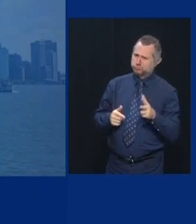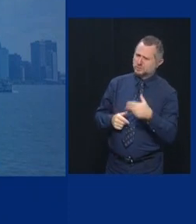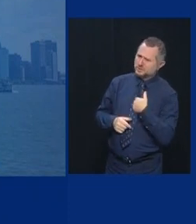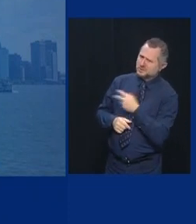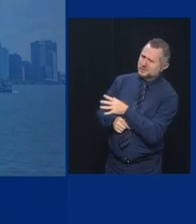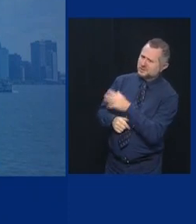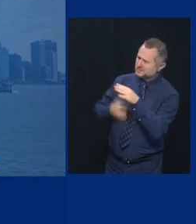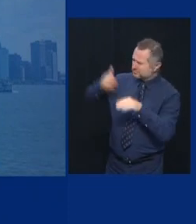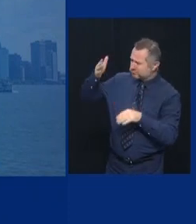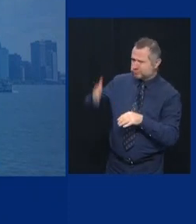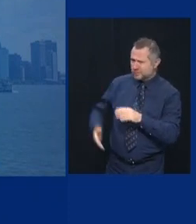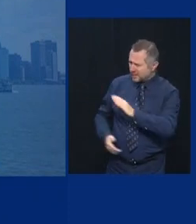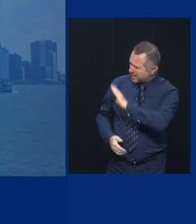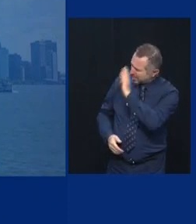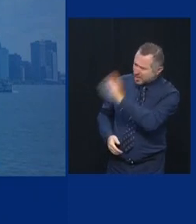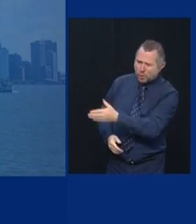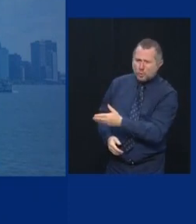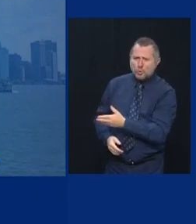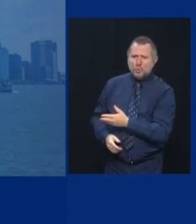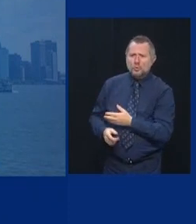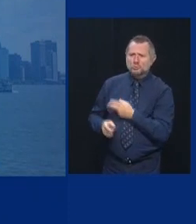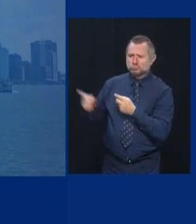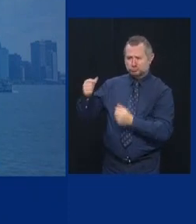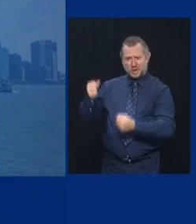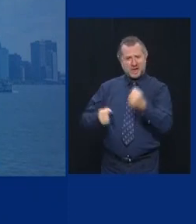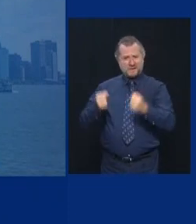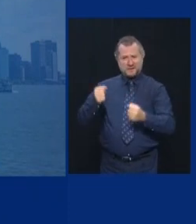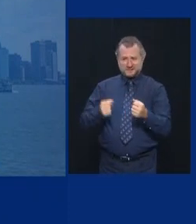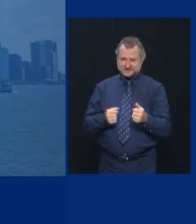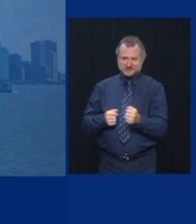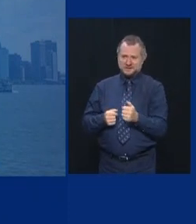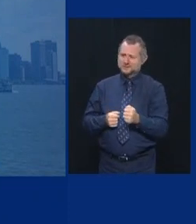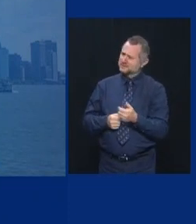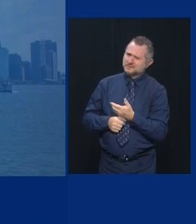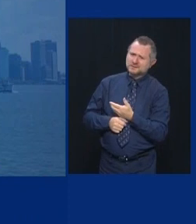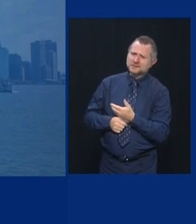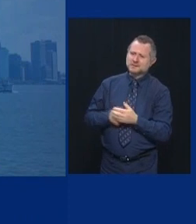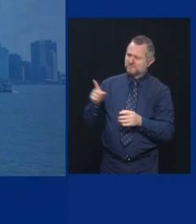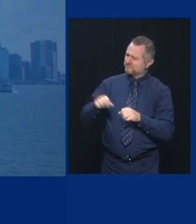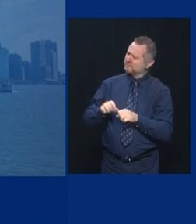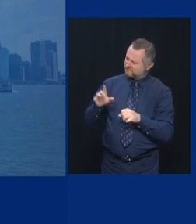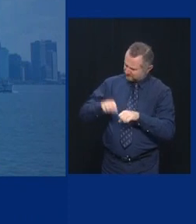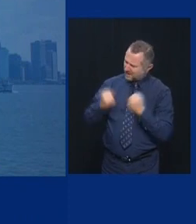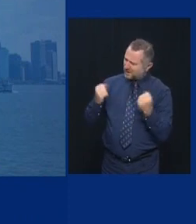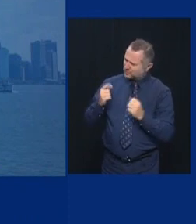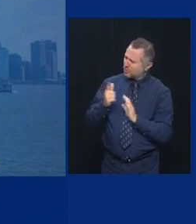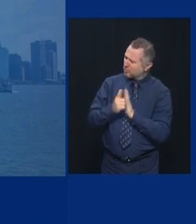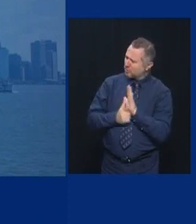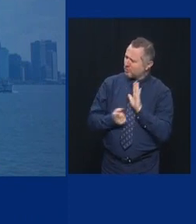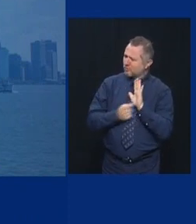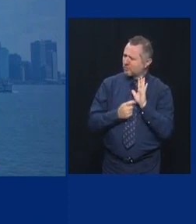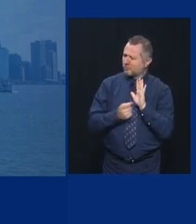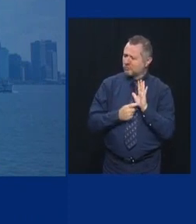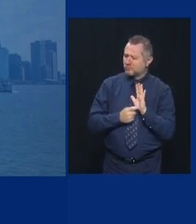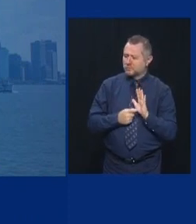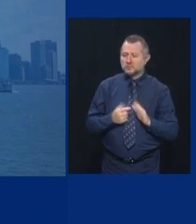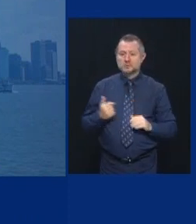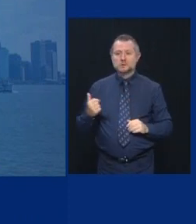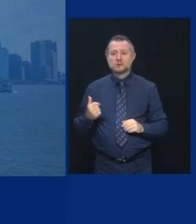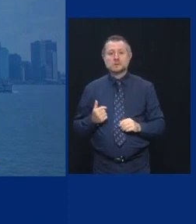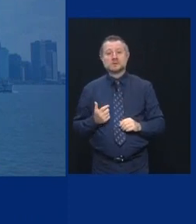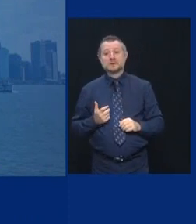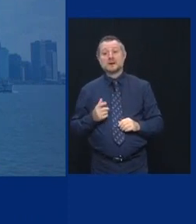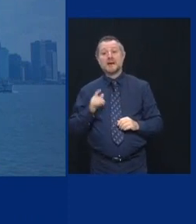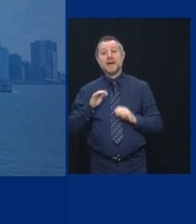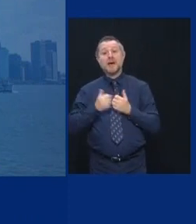I say, hi. You are texting and driving. That is a violation of the law. I know. Because I passed that